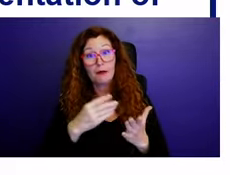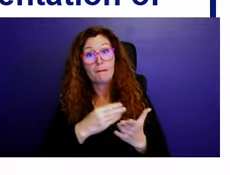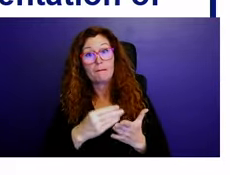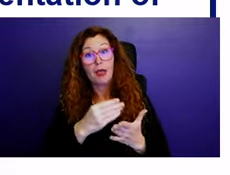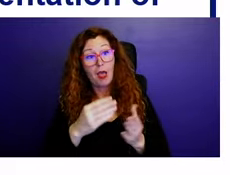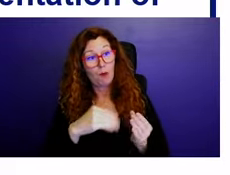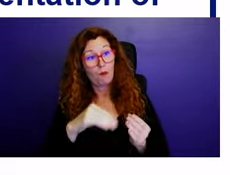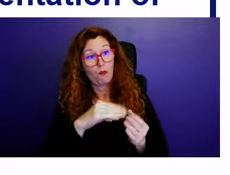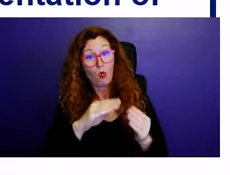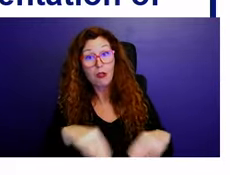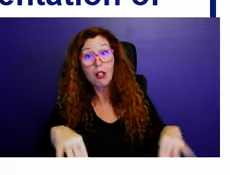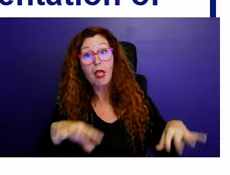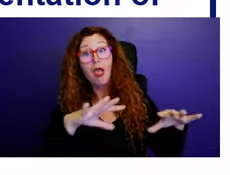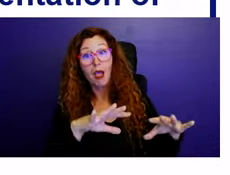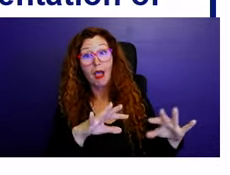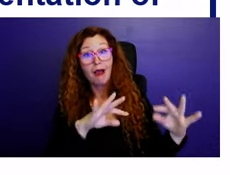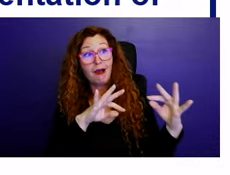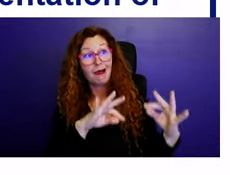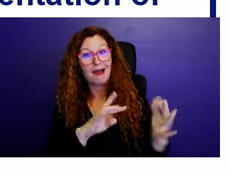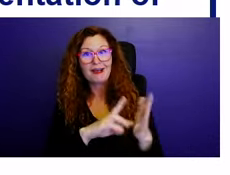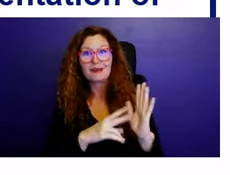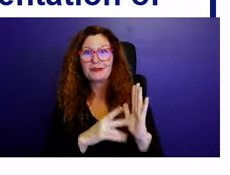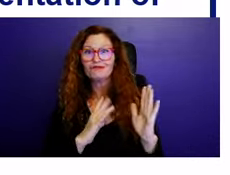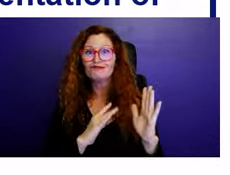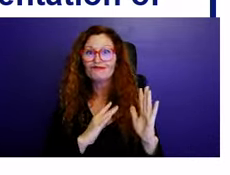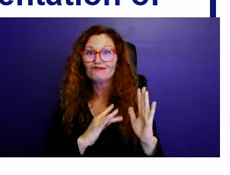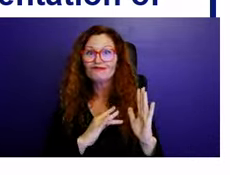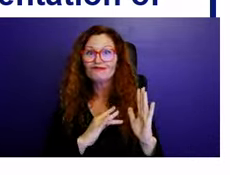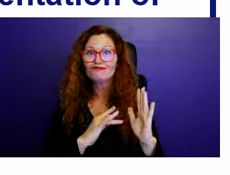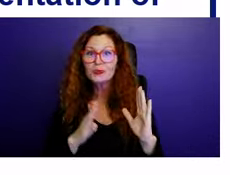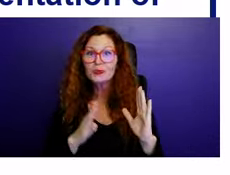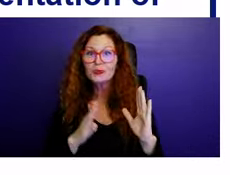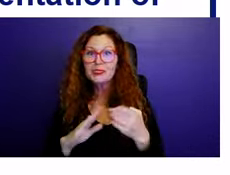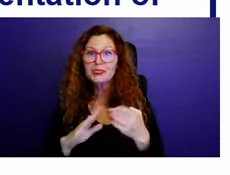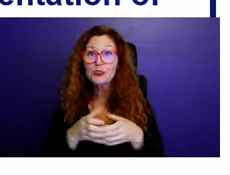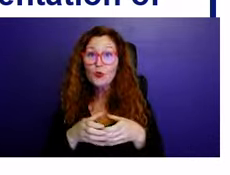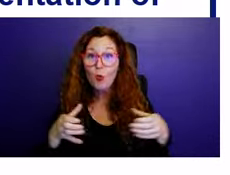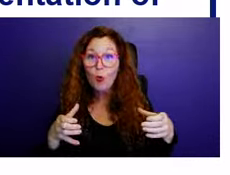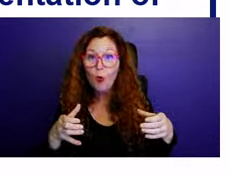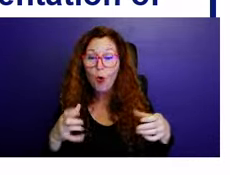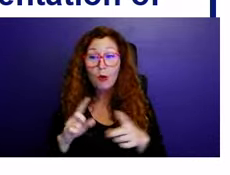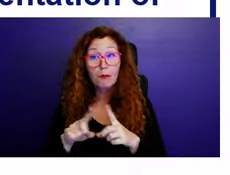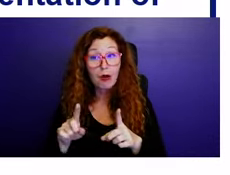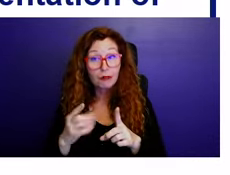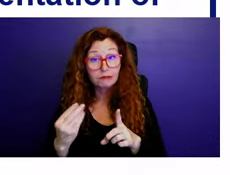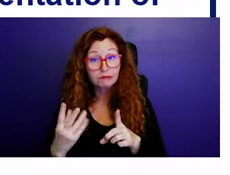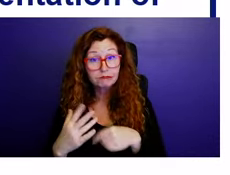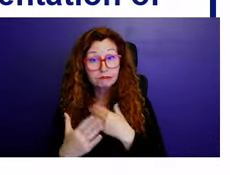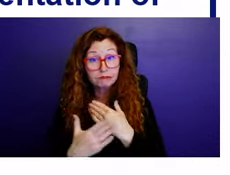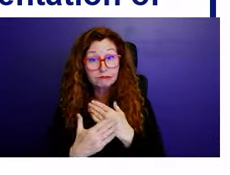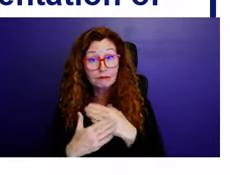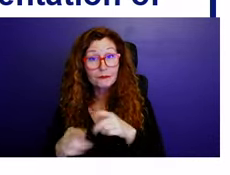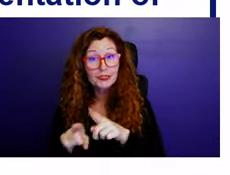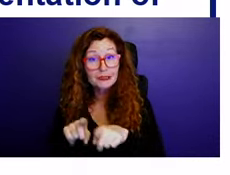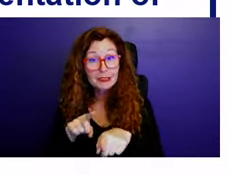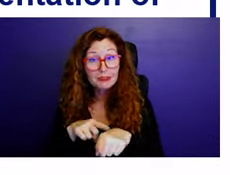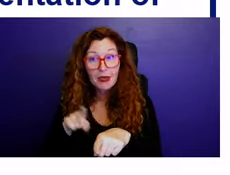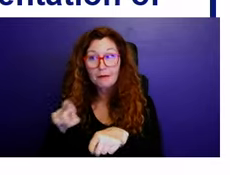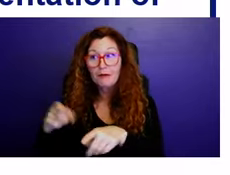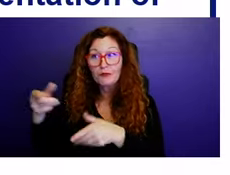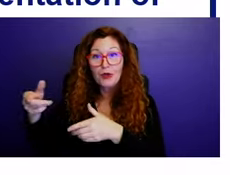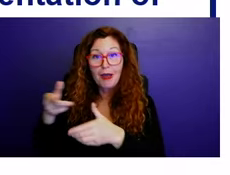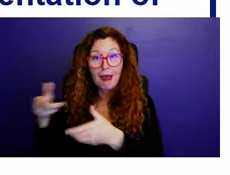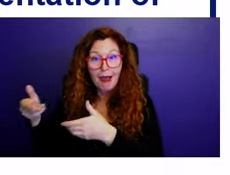So as far as next steps, immediate next steps, um, the city would undergo an interdepartmental feasibility analysis, um,